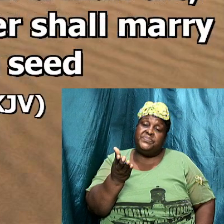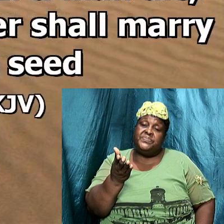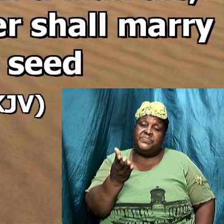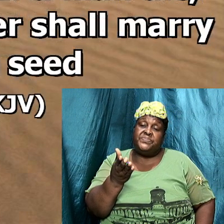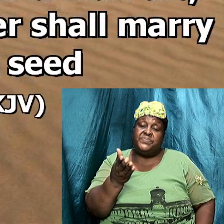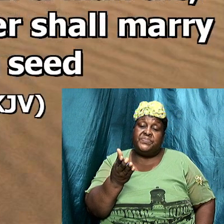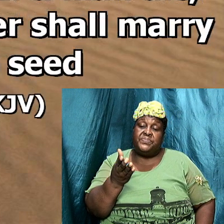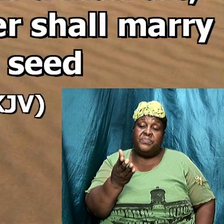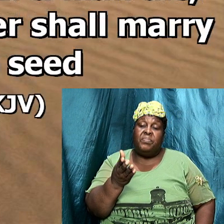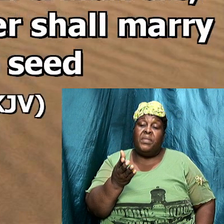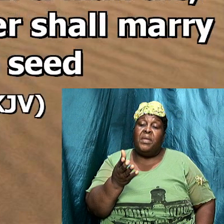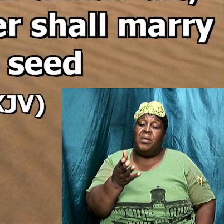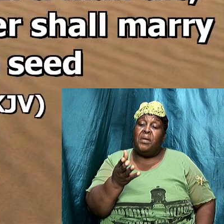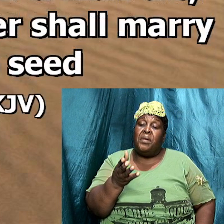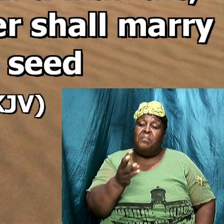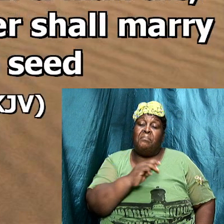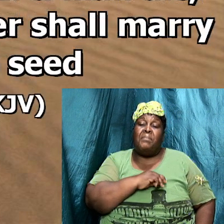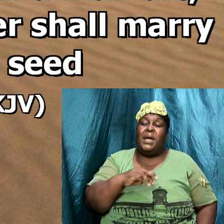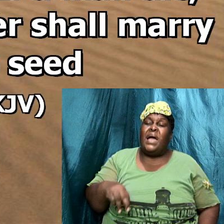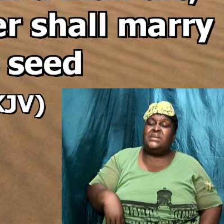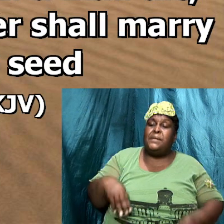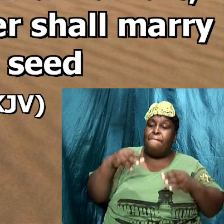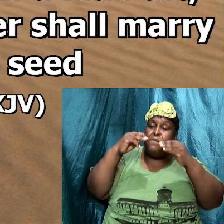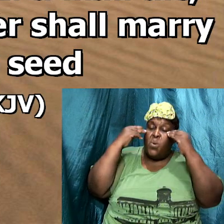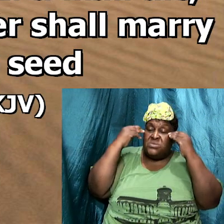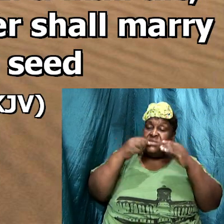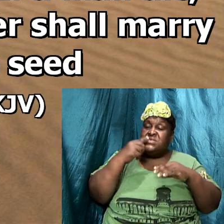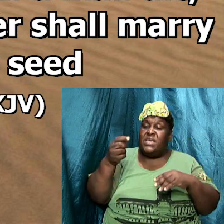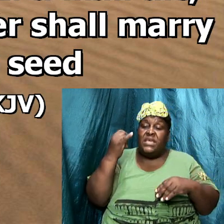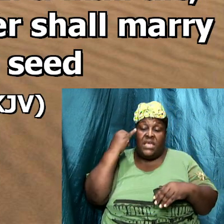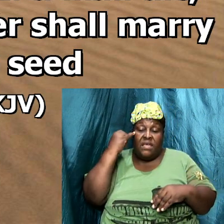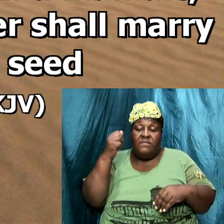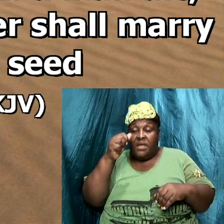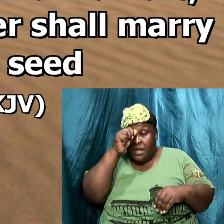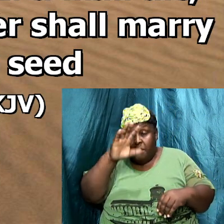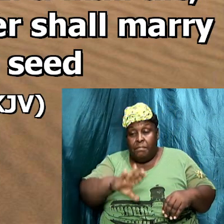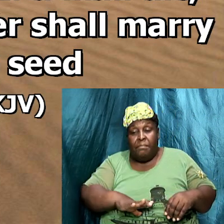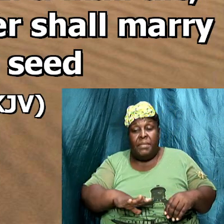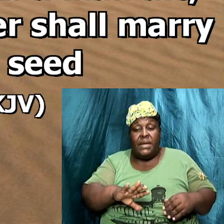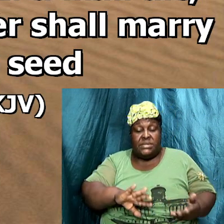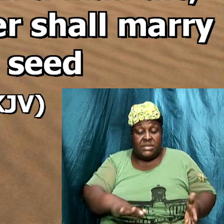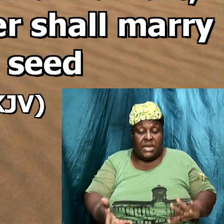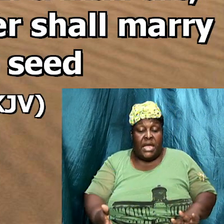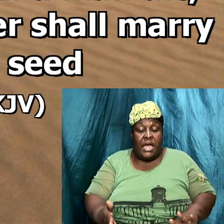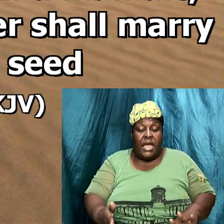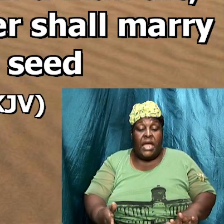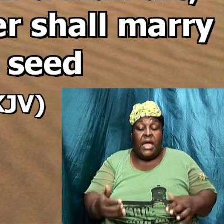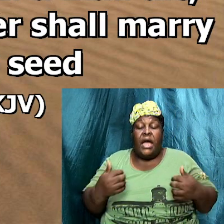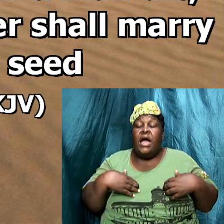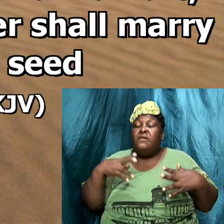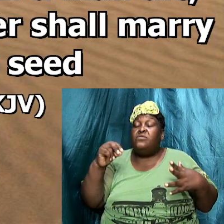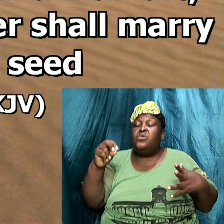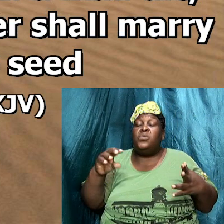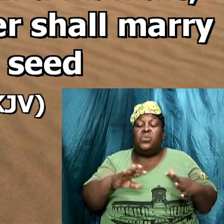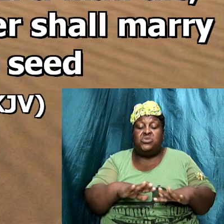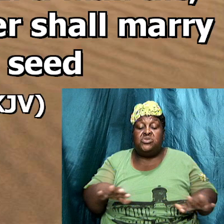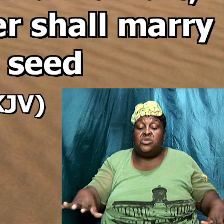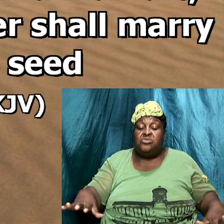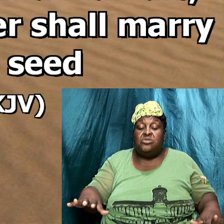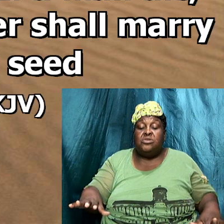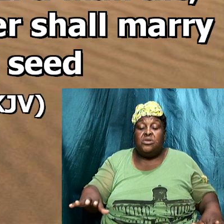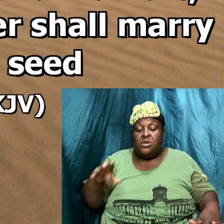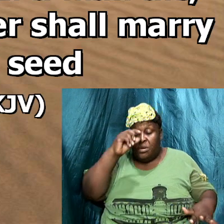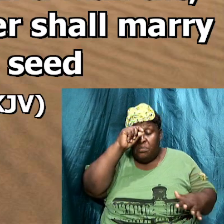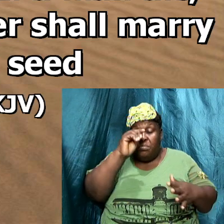saying master Moses said if a man die having no children his brother shall marry to his wife